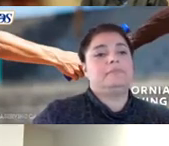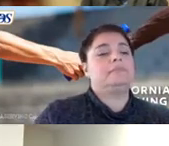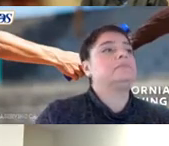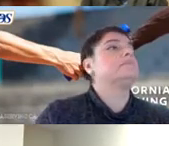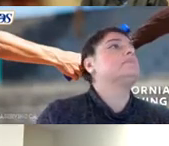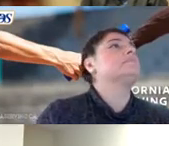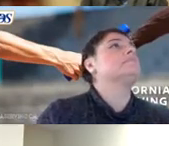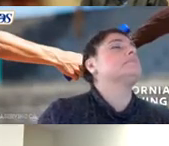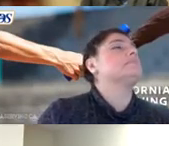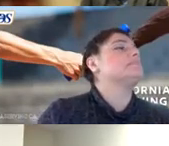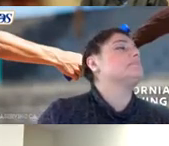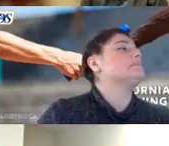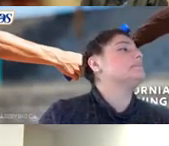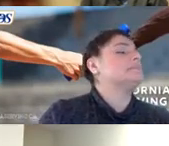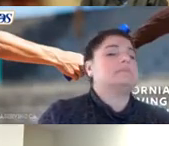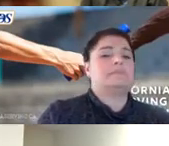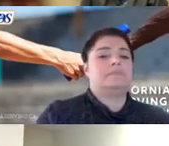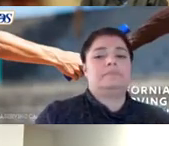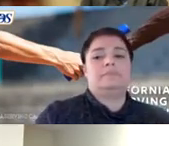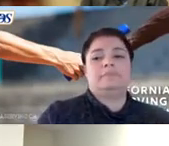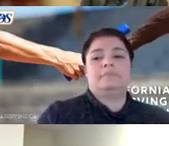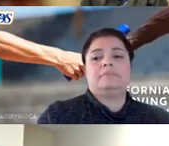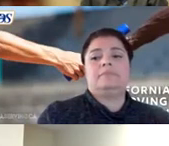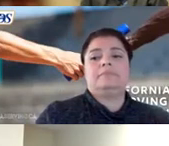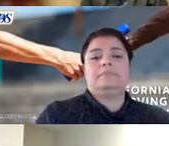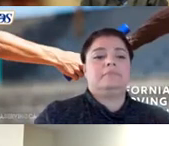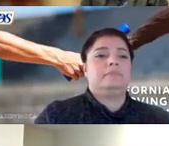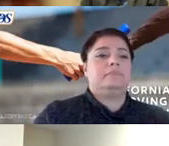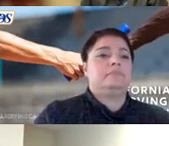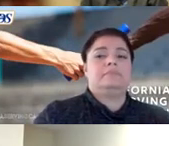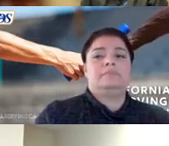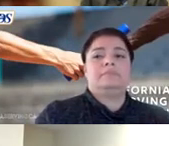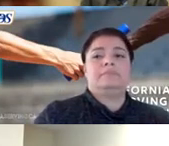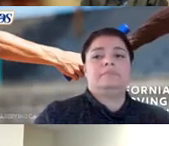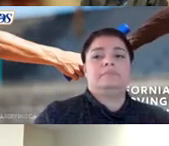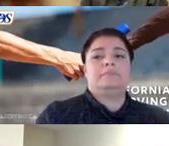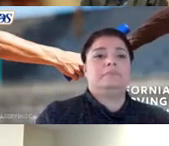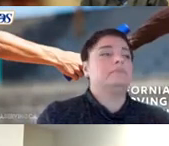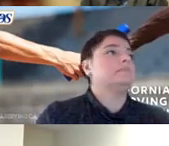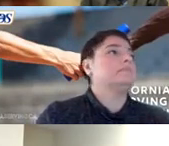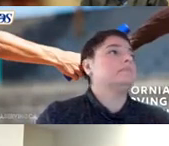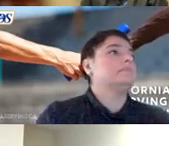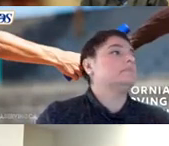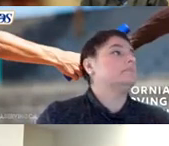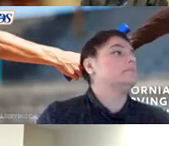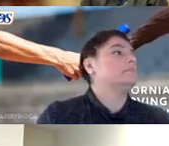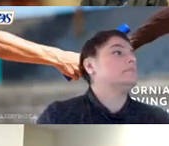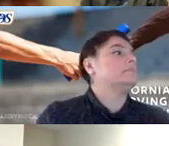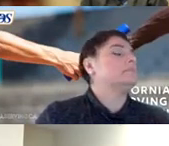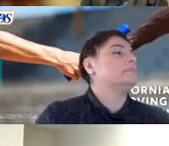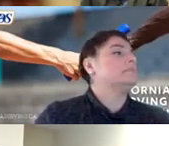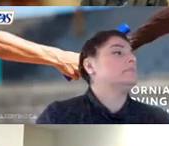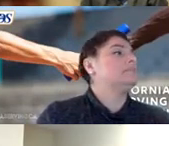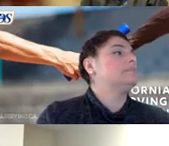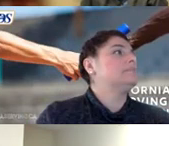being responsive uh to um service delivery with the knowledge that that provides and i think this